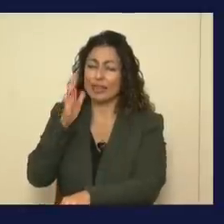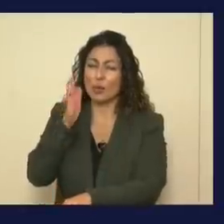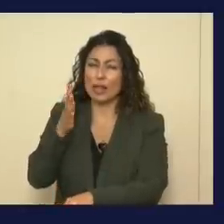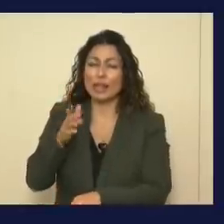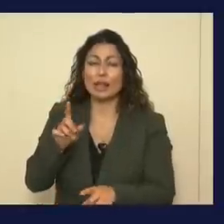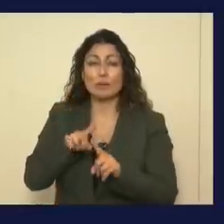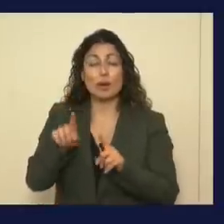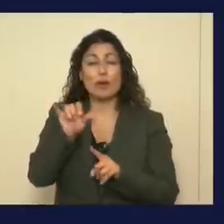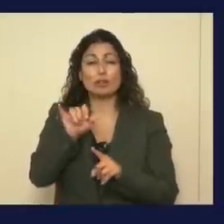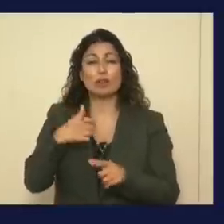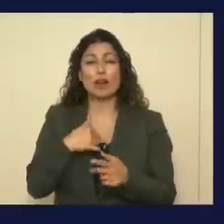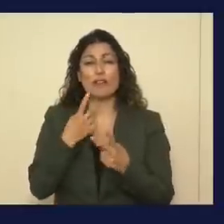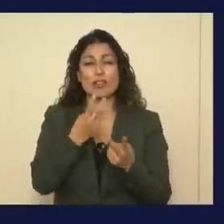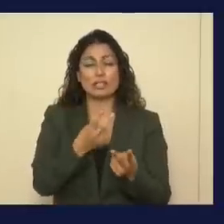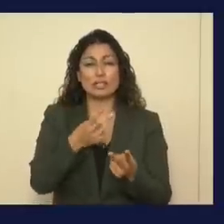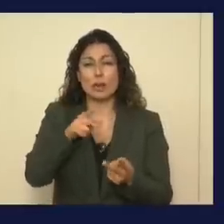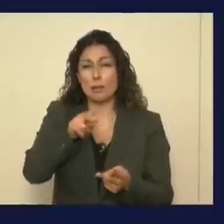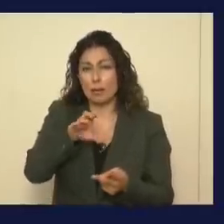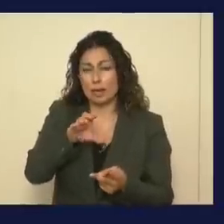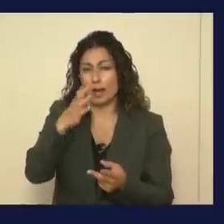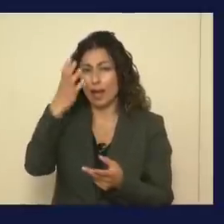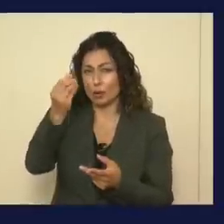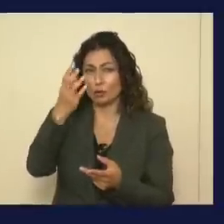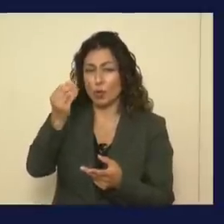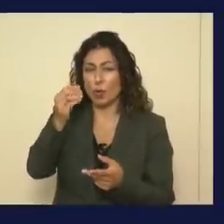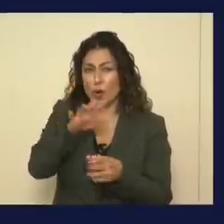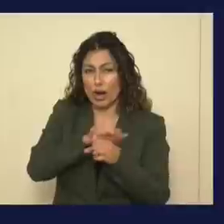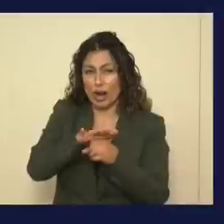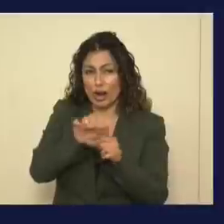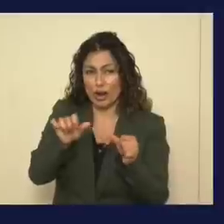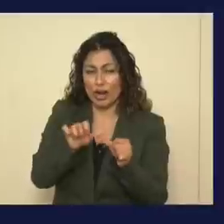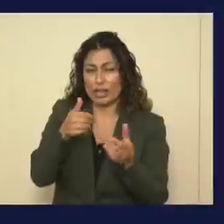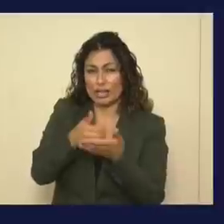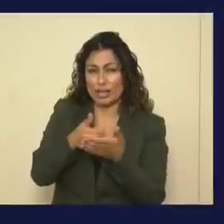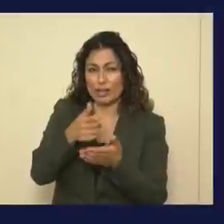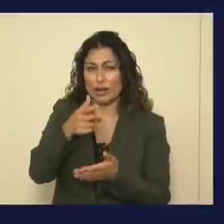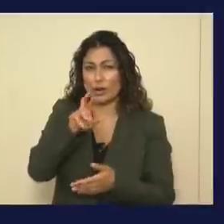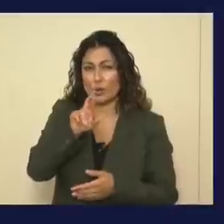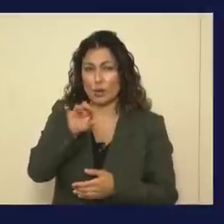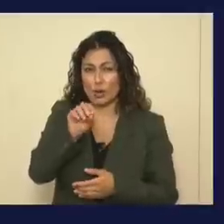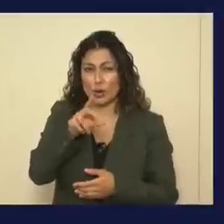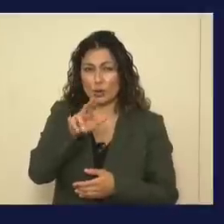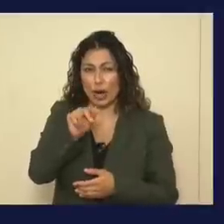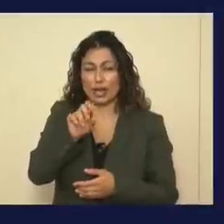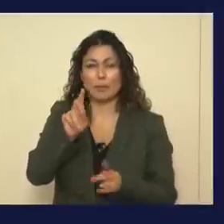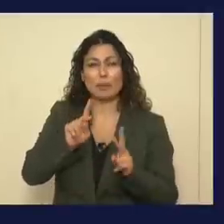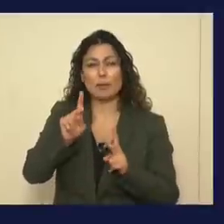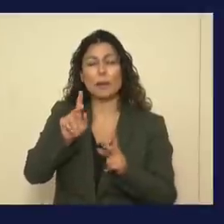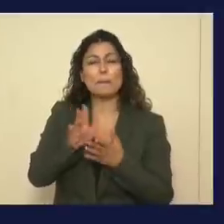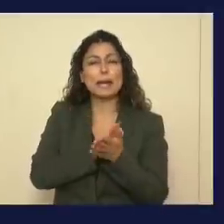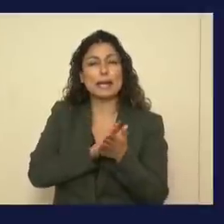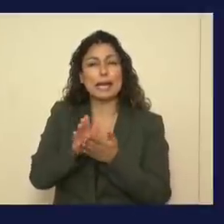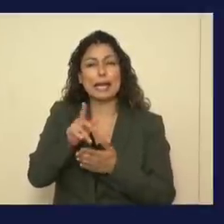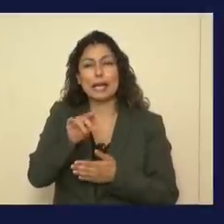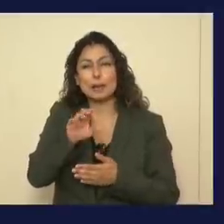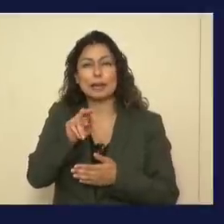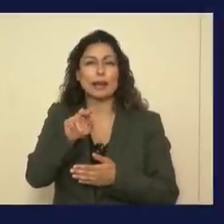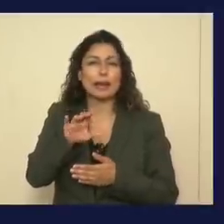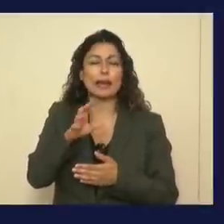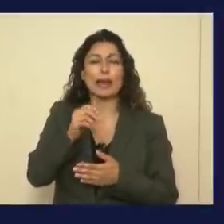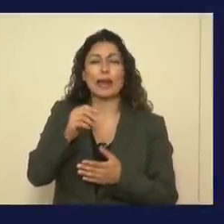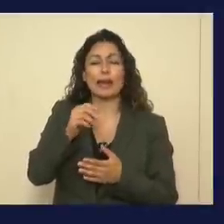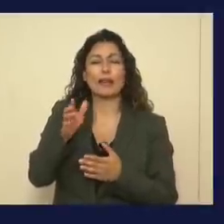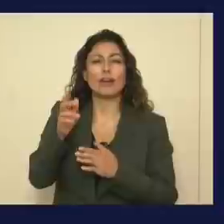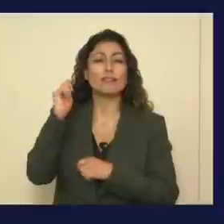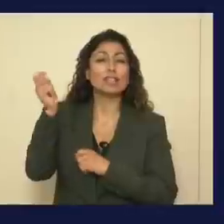also visited a public outdoor area near the Rio Grande where people picnic and fish, and I saw